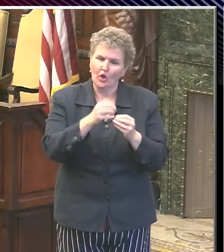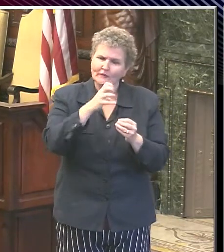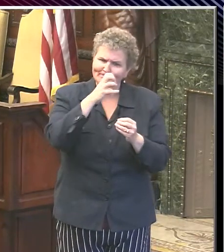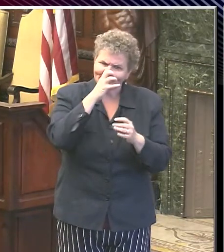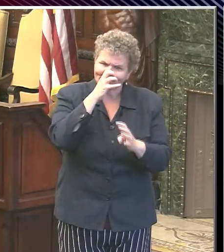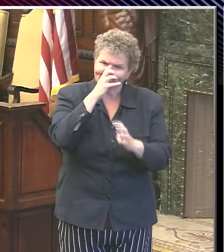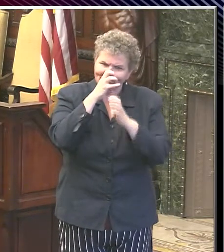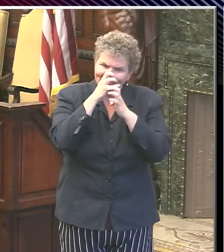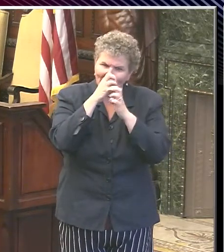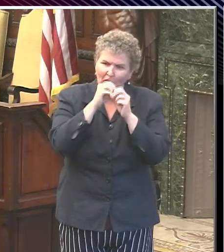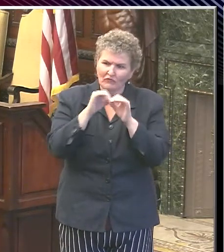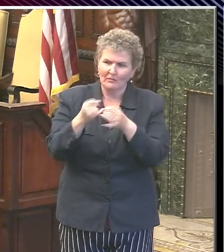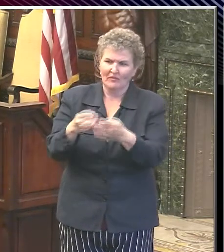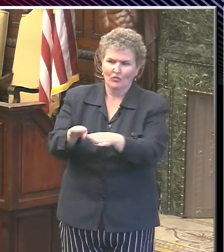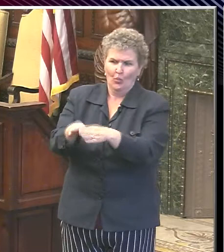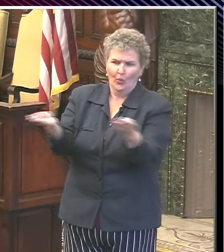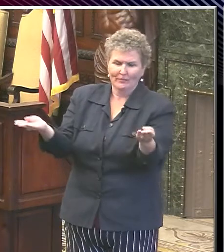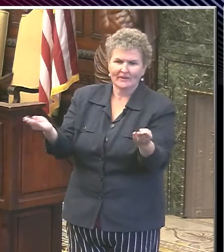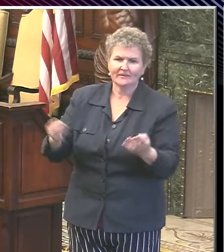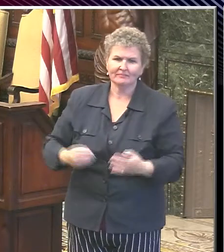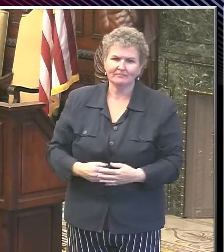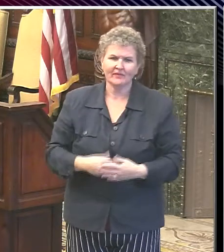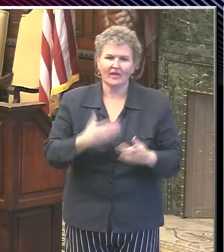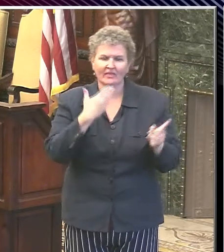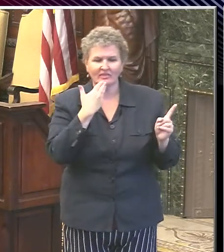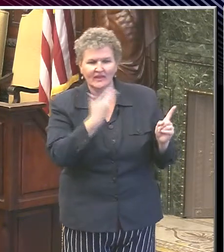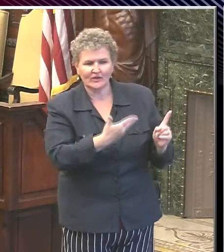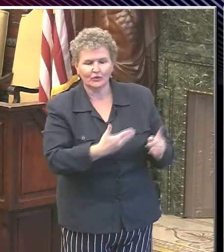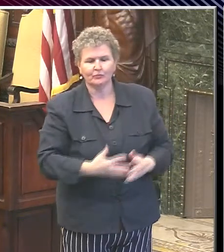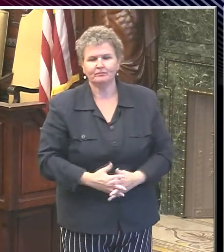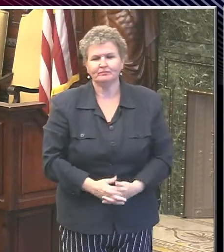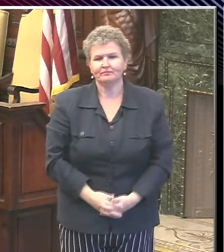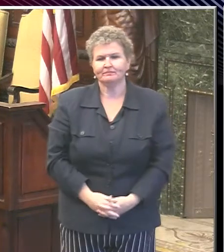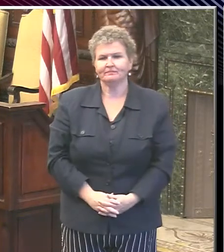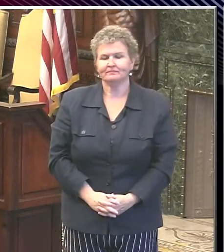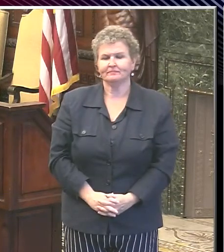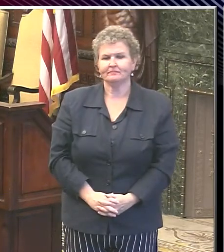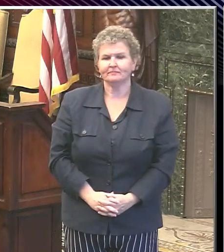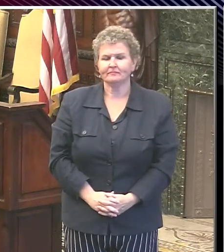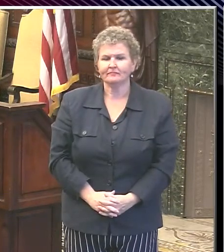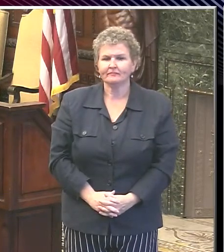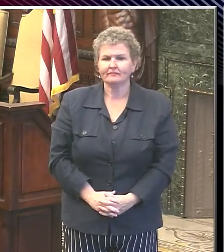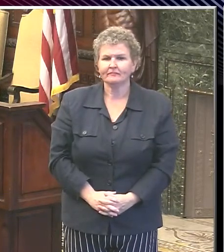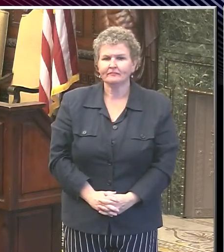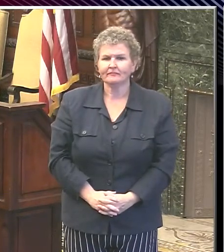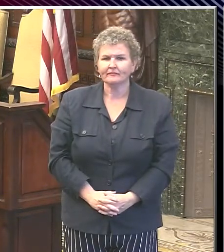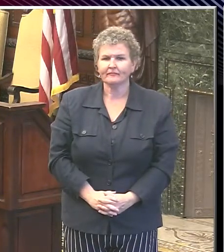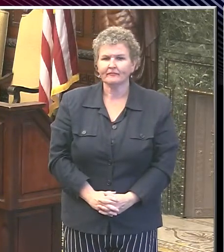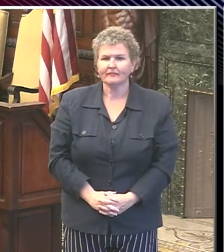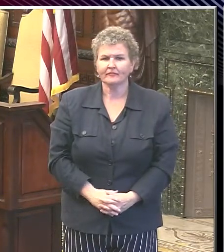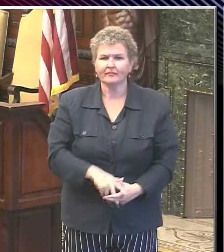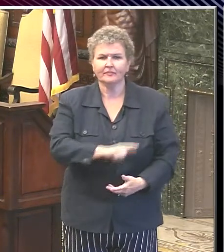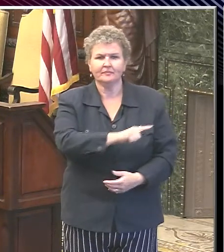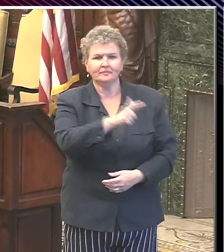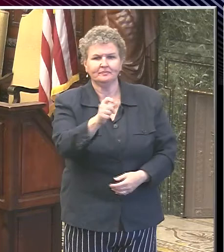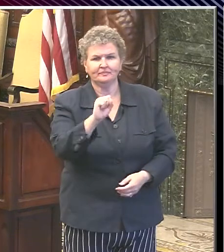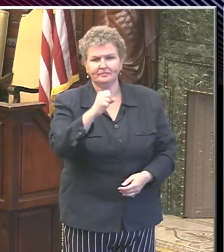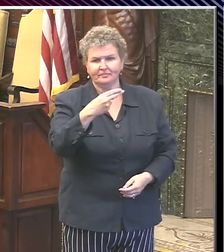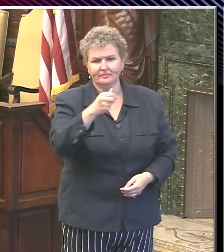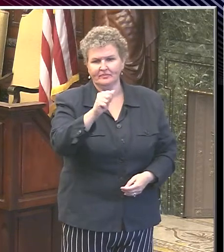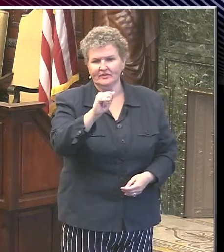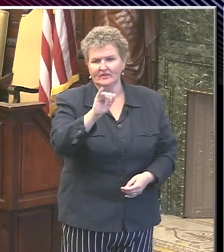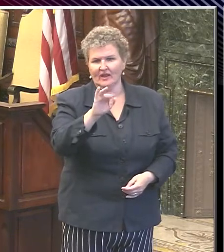right. Thank you very much. I appreciate it. All right. Thanks, Natasha. We're going to go to Shaira Arias now of Telemundo.